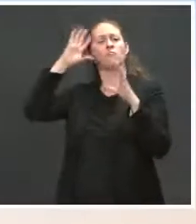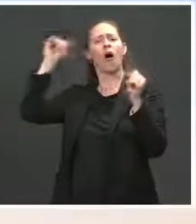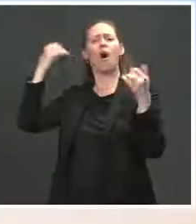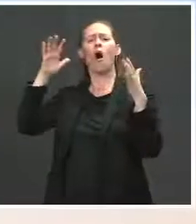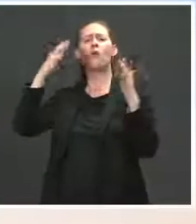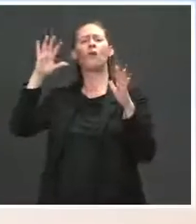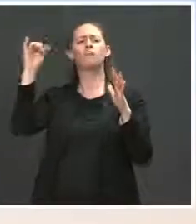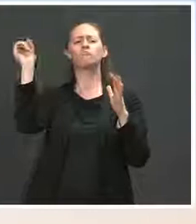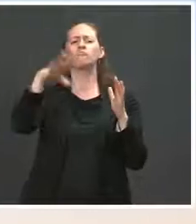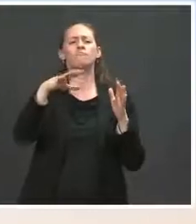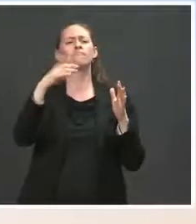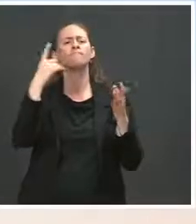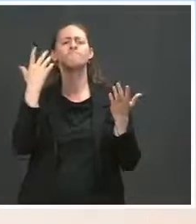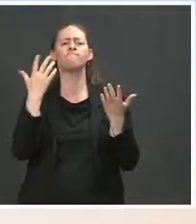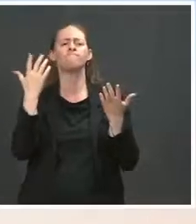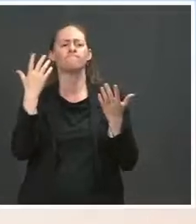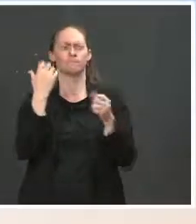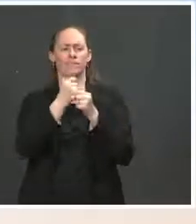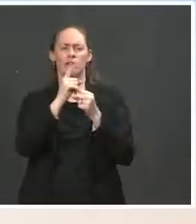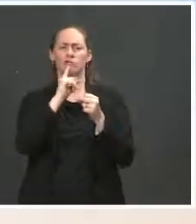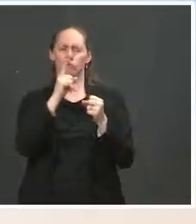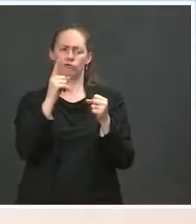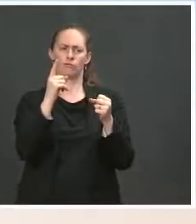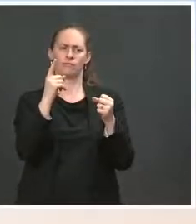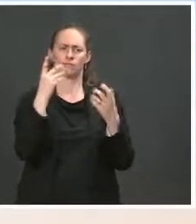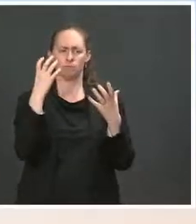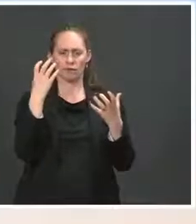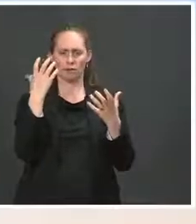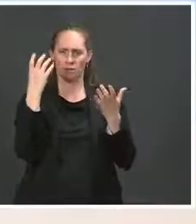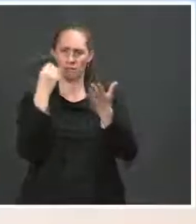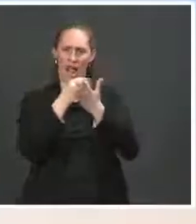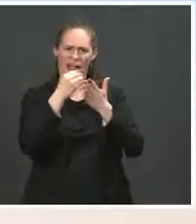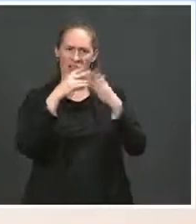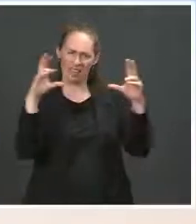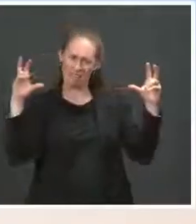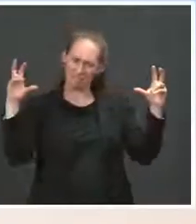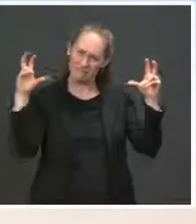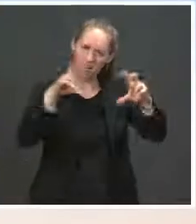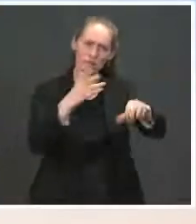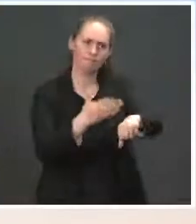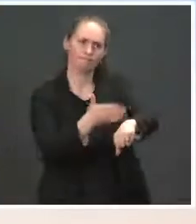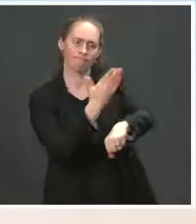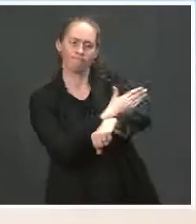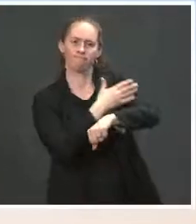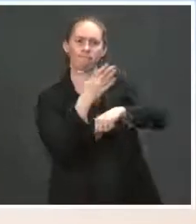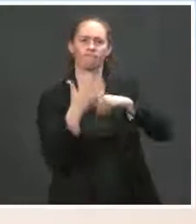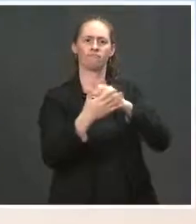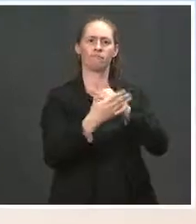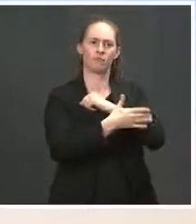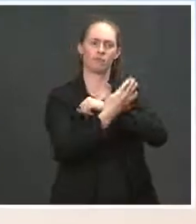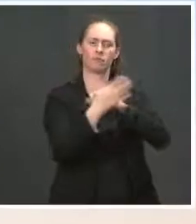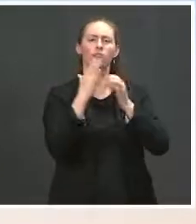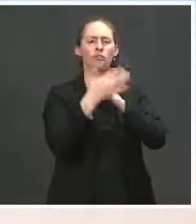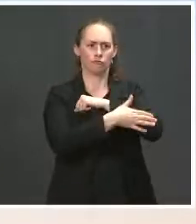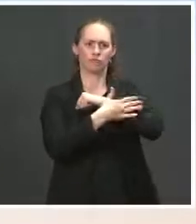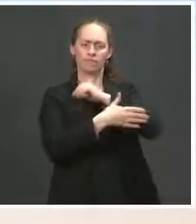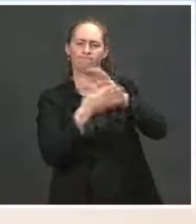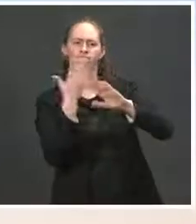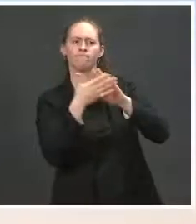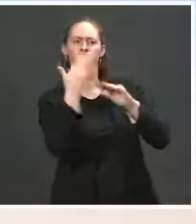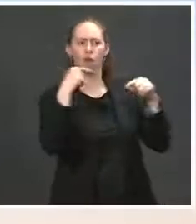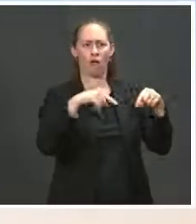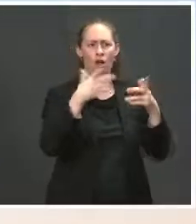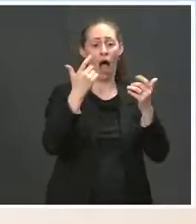about modernizing and making a historic investment in our infrastructure. The tax component was about how to pay for it. We're very open to a range of options,